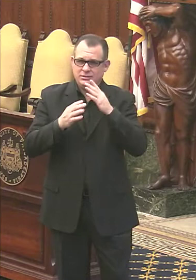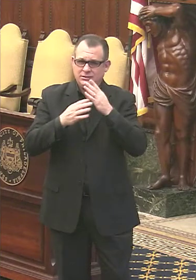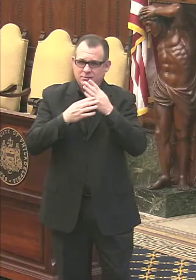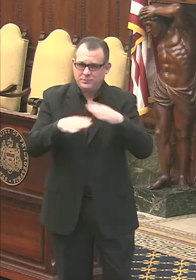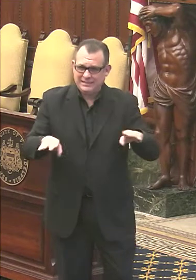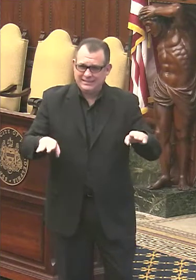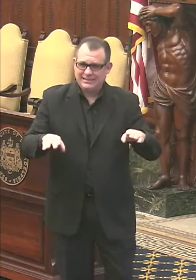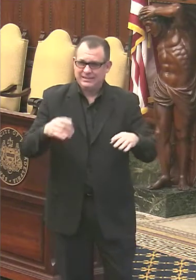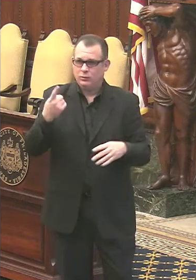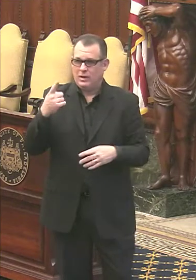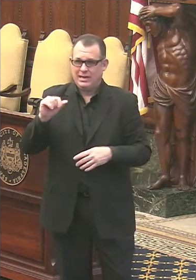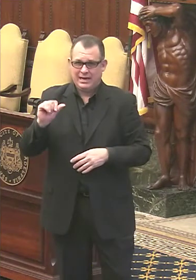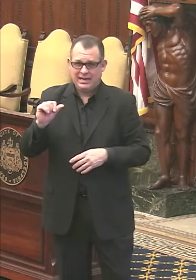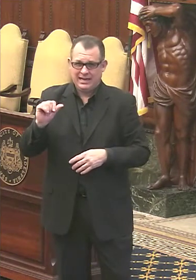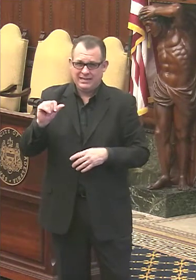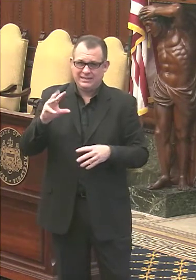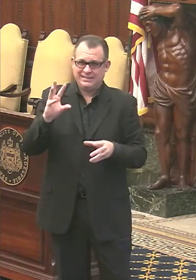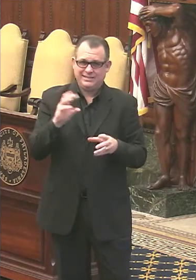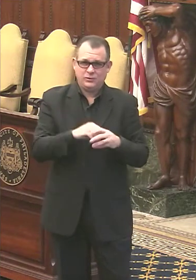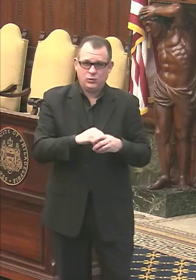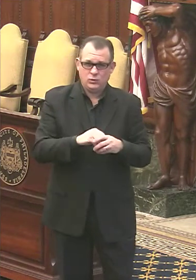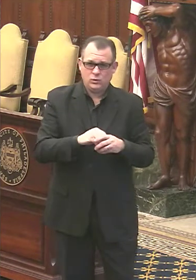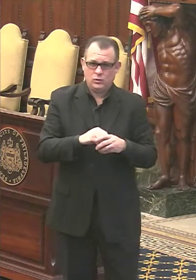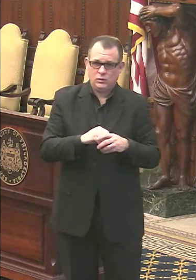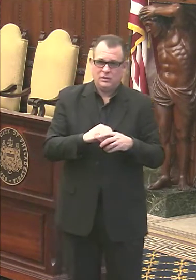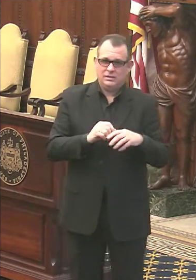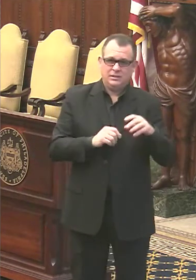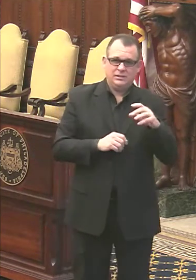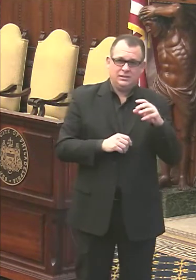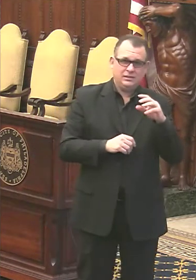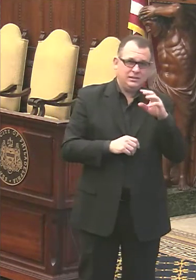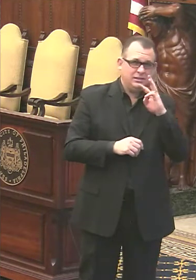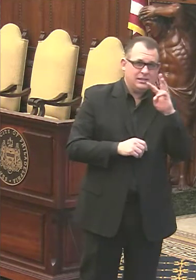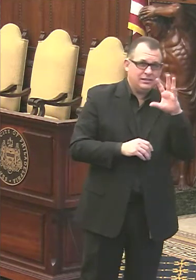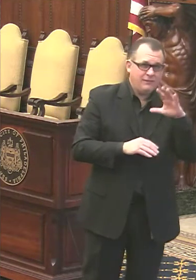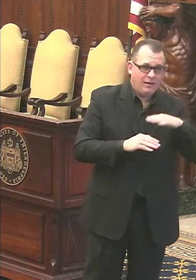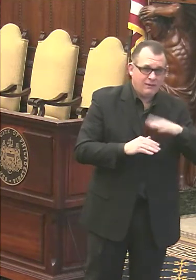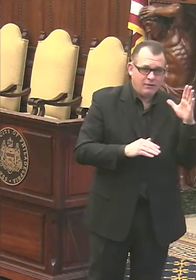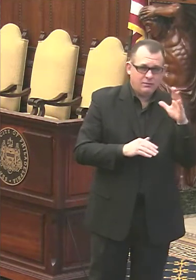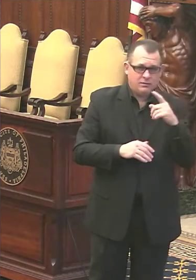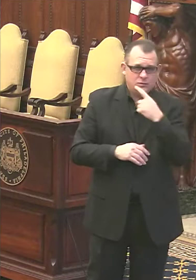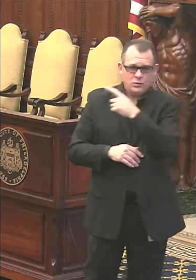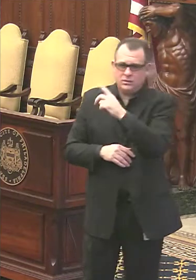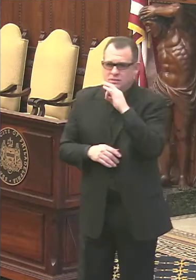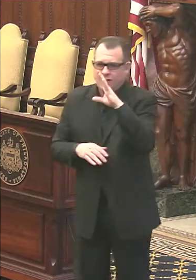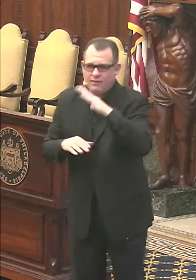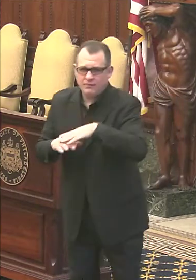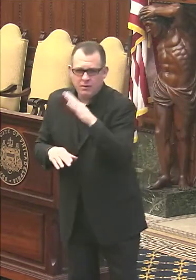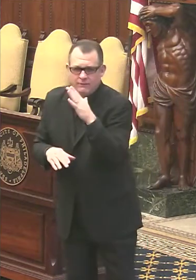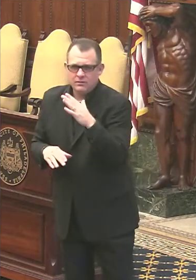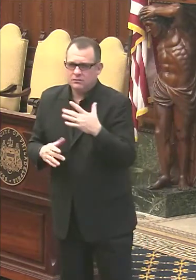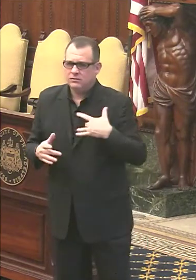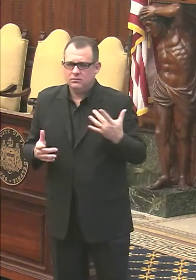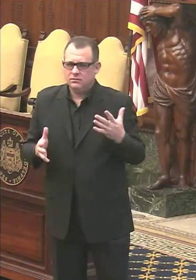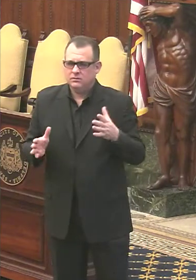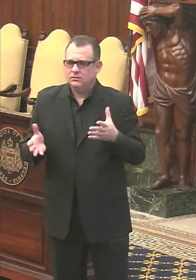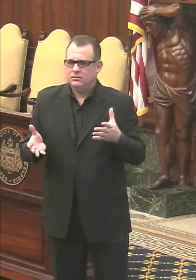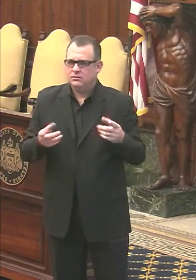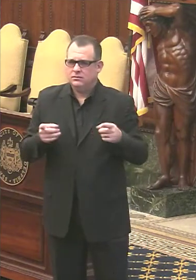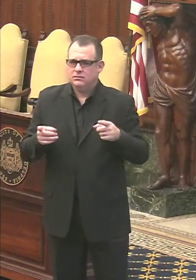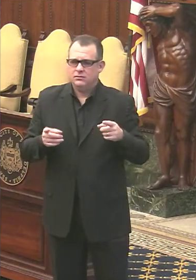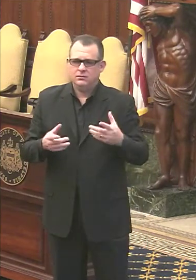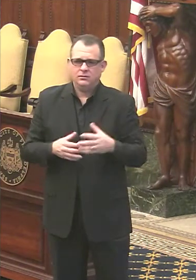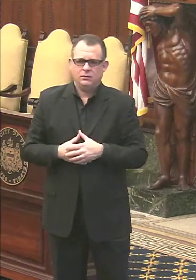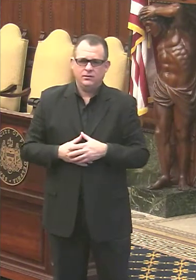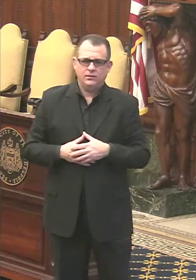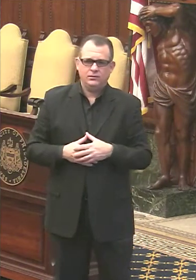age 65 and older, but you said in Philadelphia, it's for people 75 and older. Can you explain that disconnect? Yeah. So, you know,